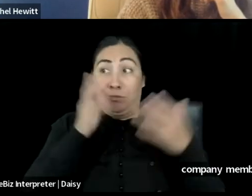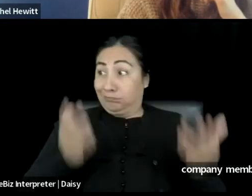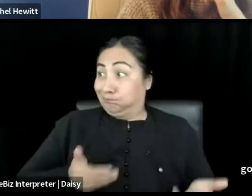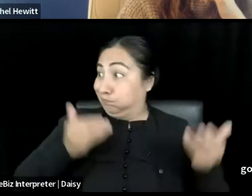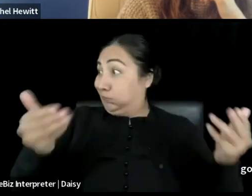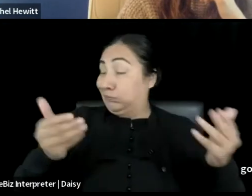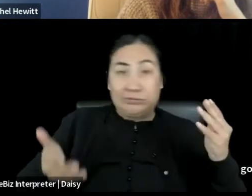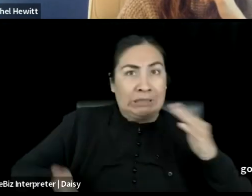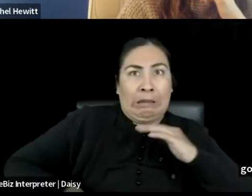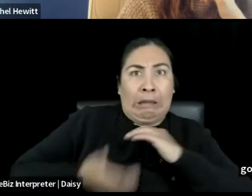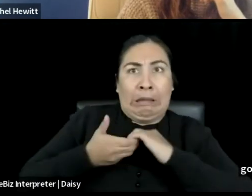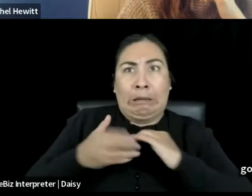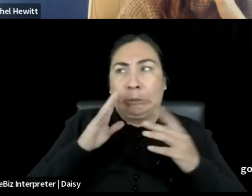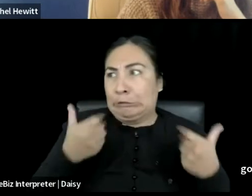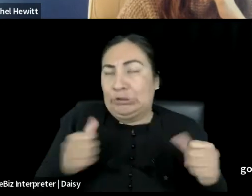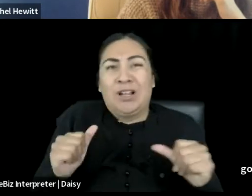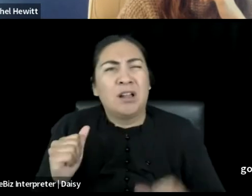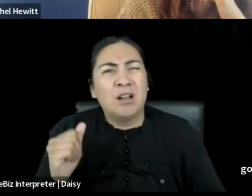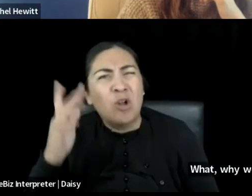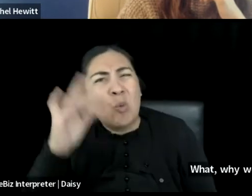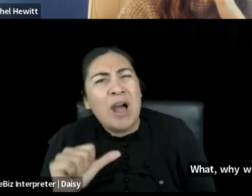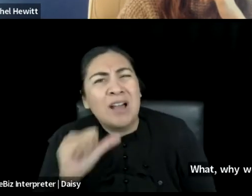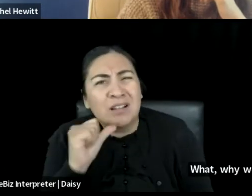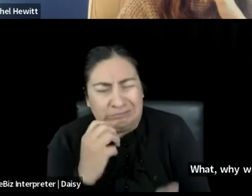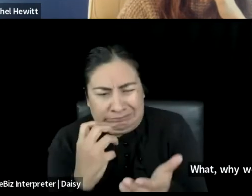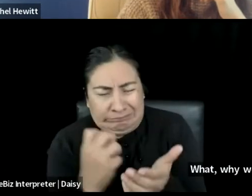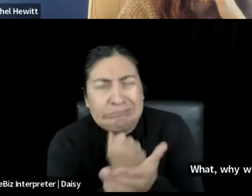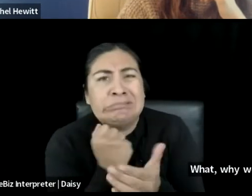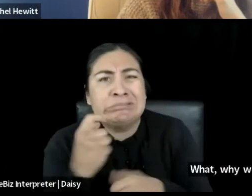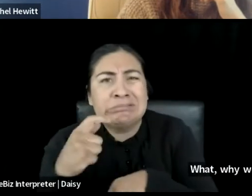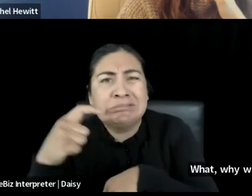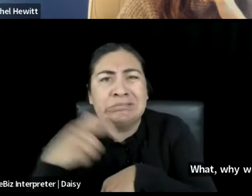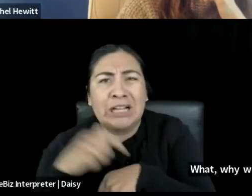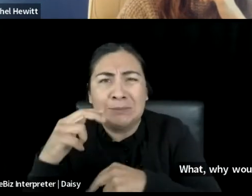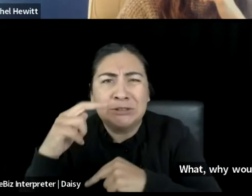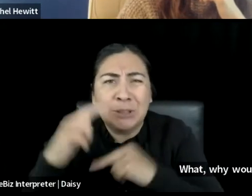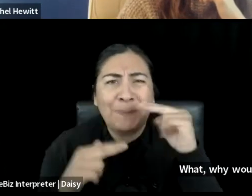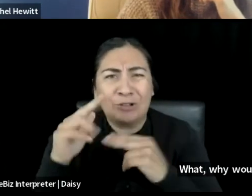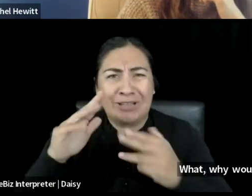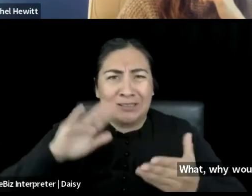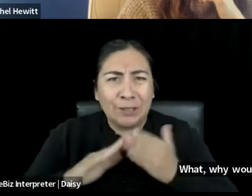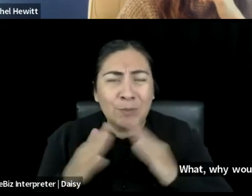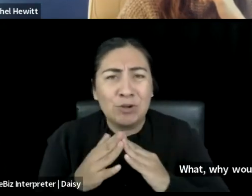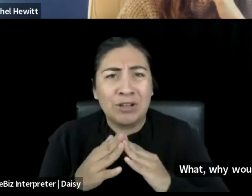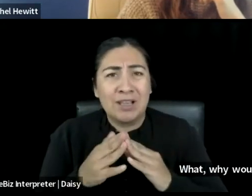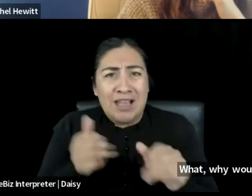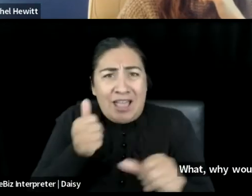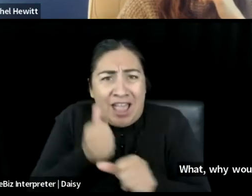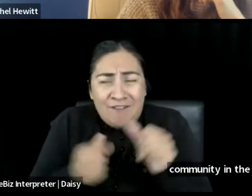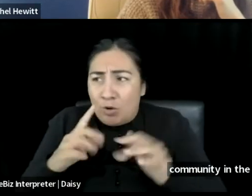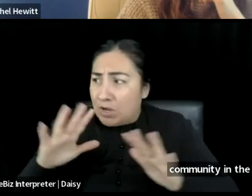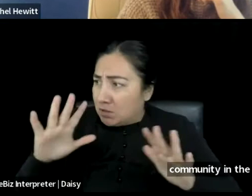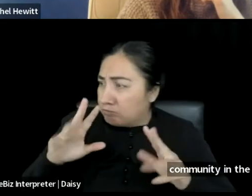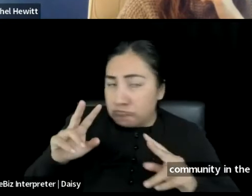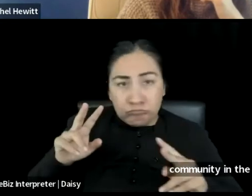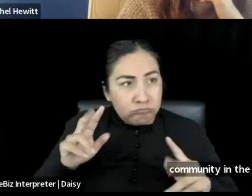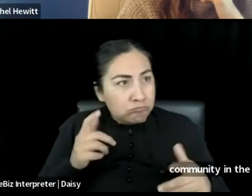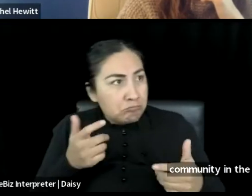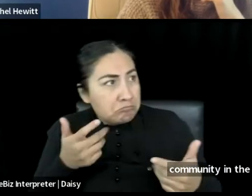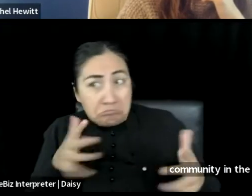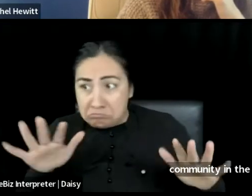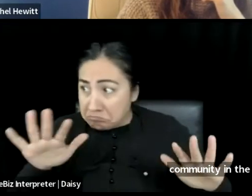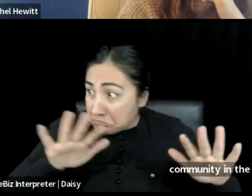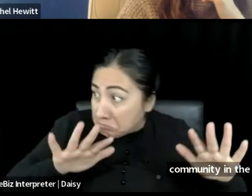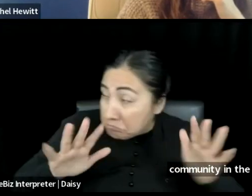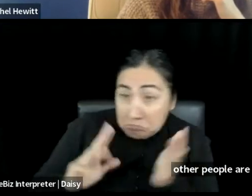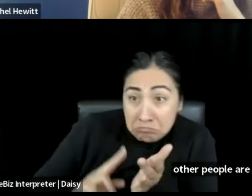Why, why wouldn't you take the time to build that community in the room where people are watching how other people are supporting them? So that when things really start to